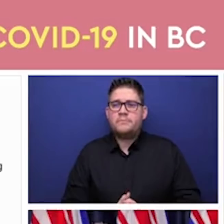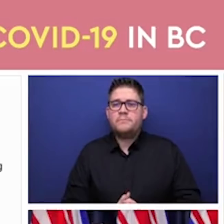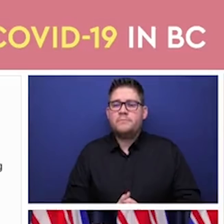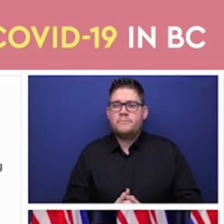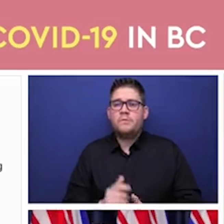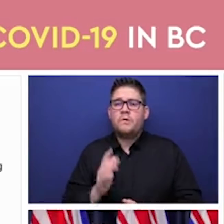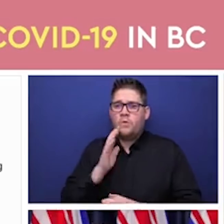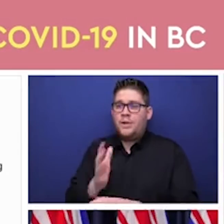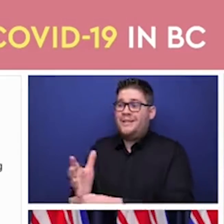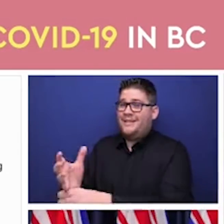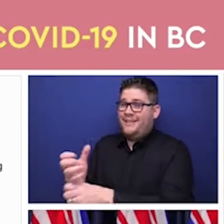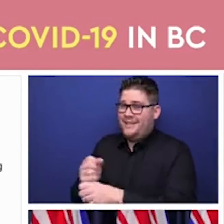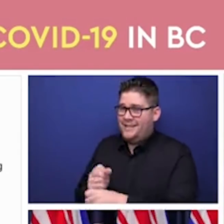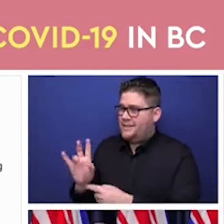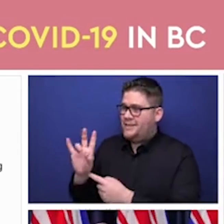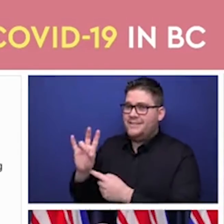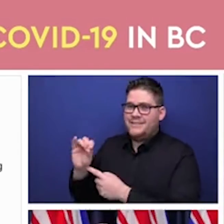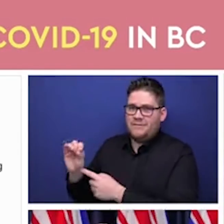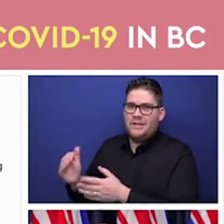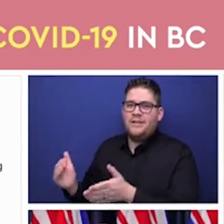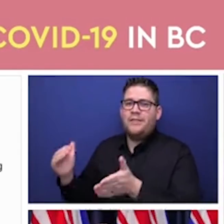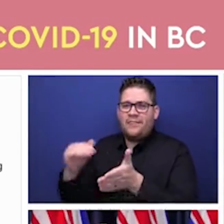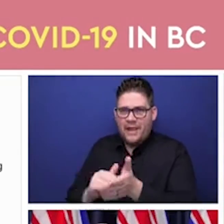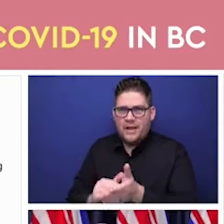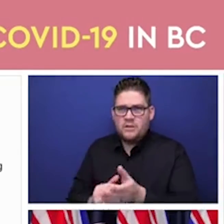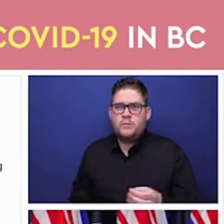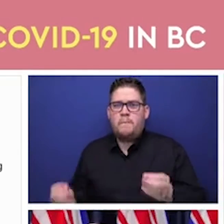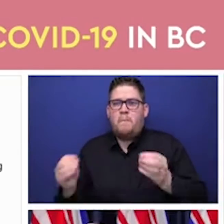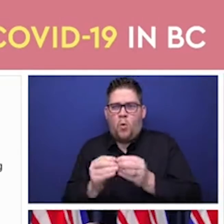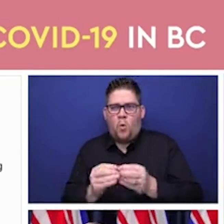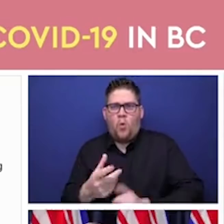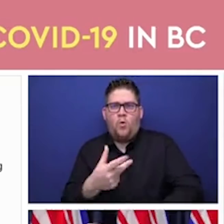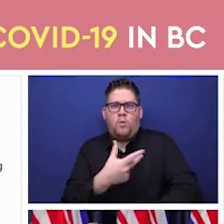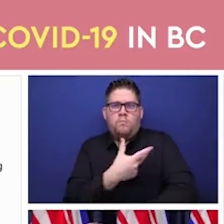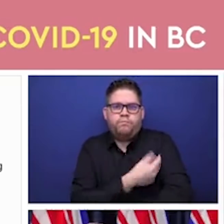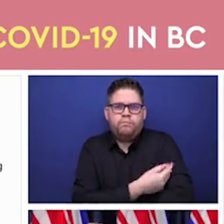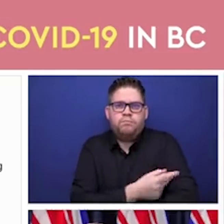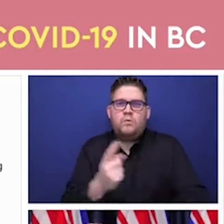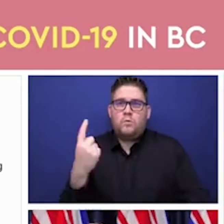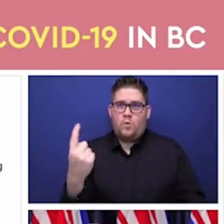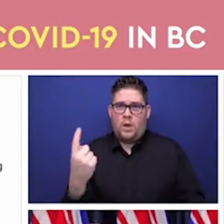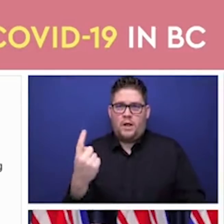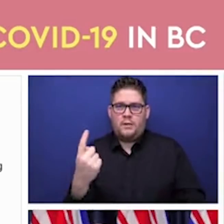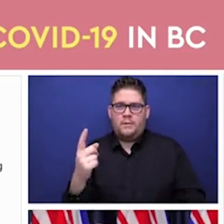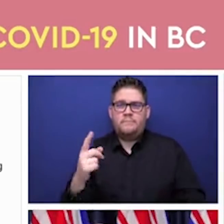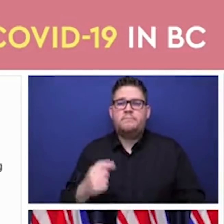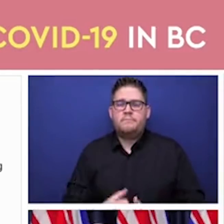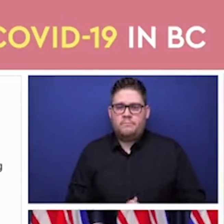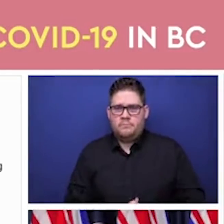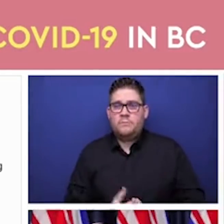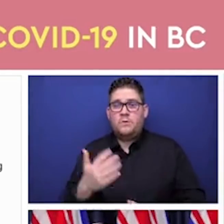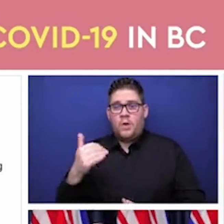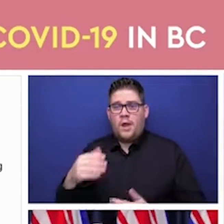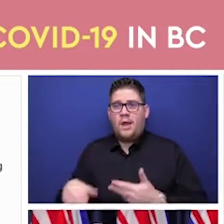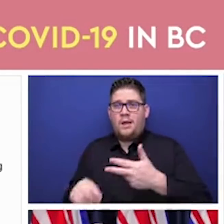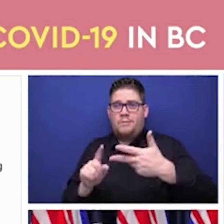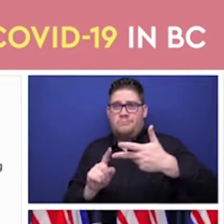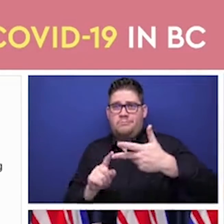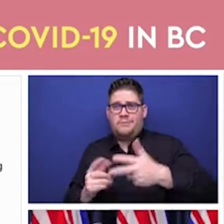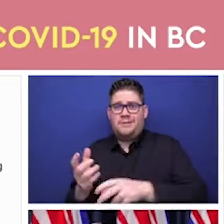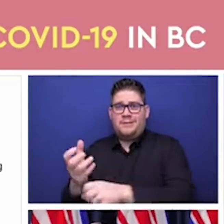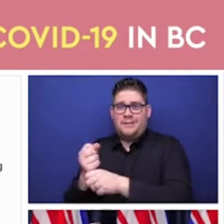population. Very much appreciated and there will be another 40,000 that will be coming back to you in the coming days to say